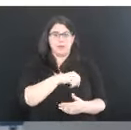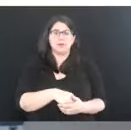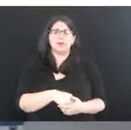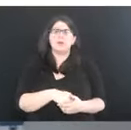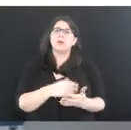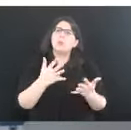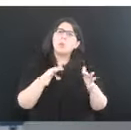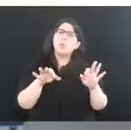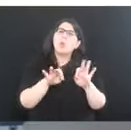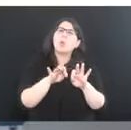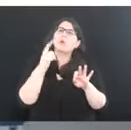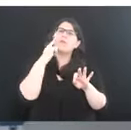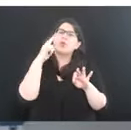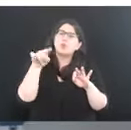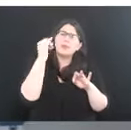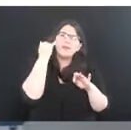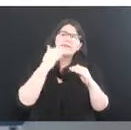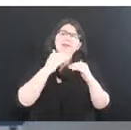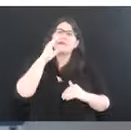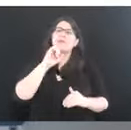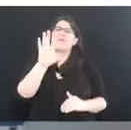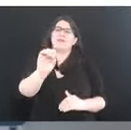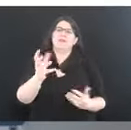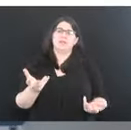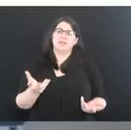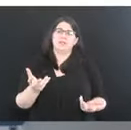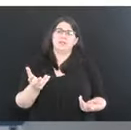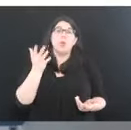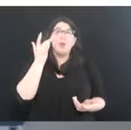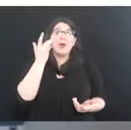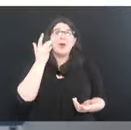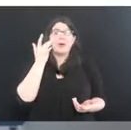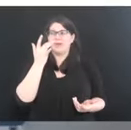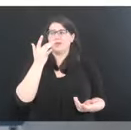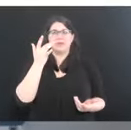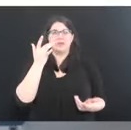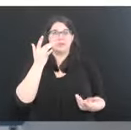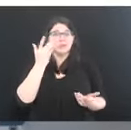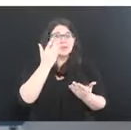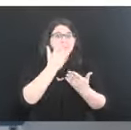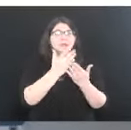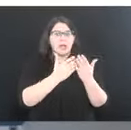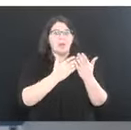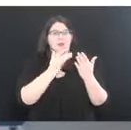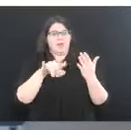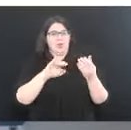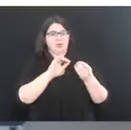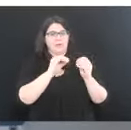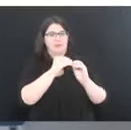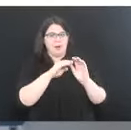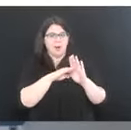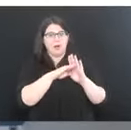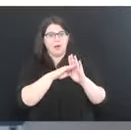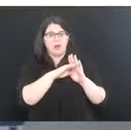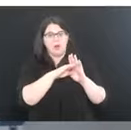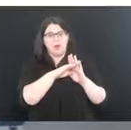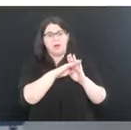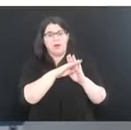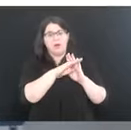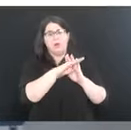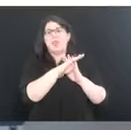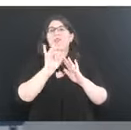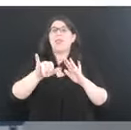our West Virginians over 50 years old because we're starting to see some of the trending, including our reproductive